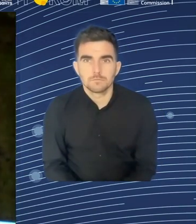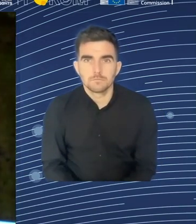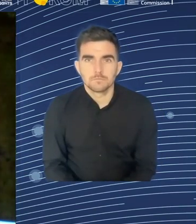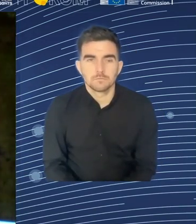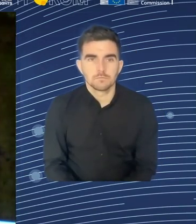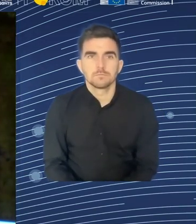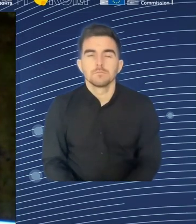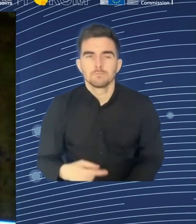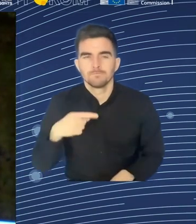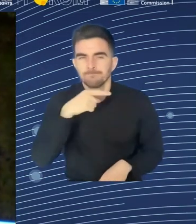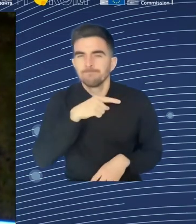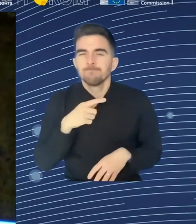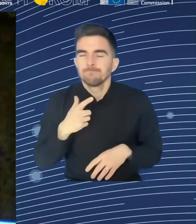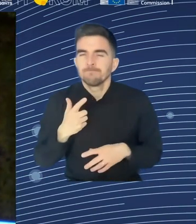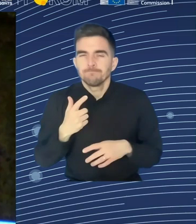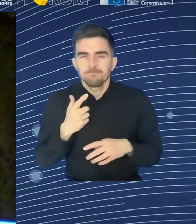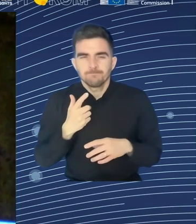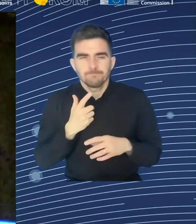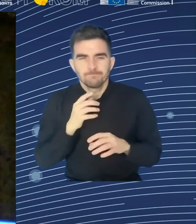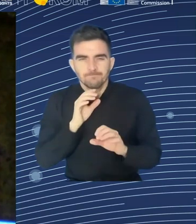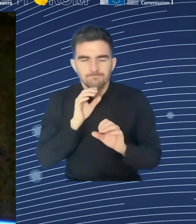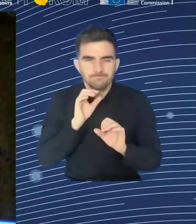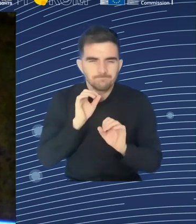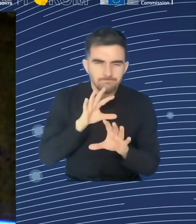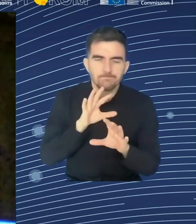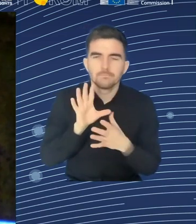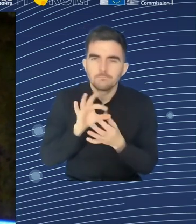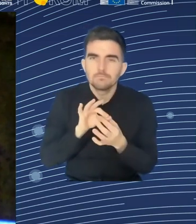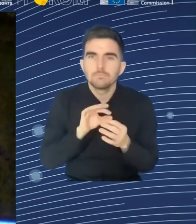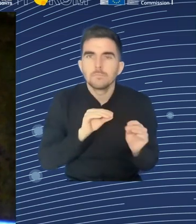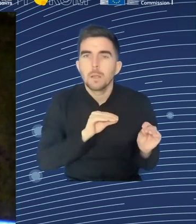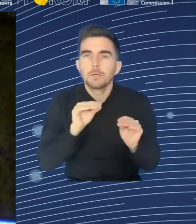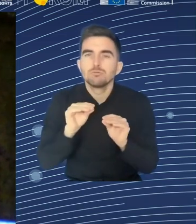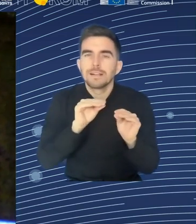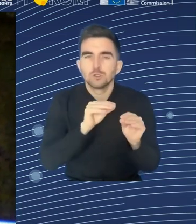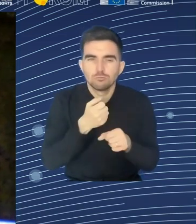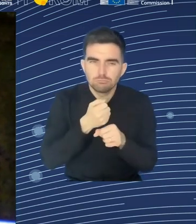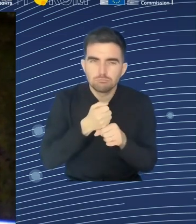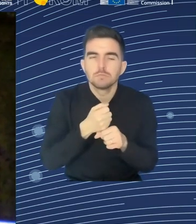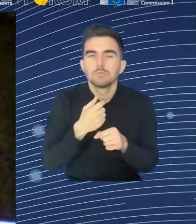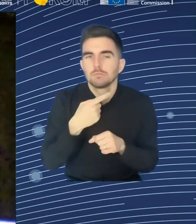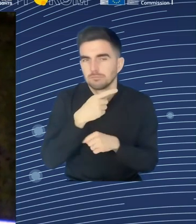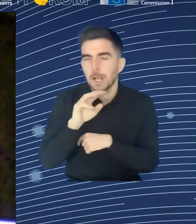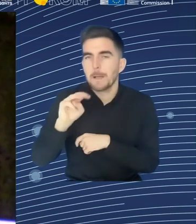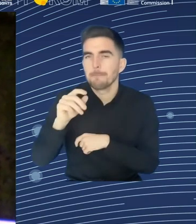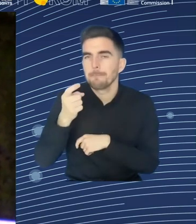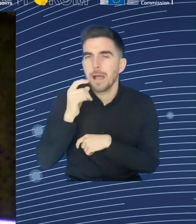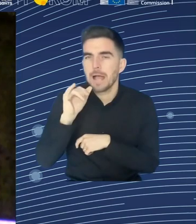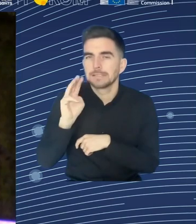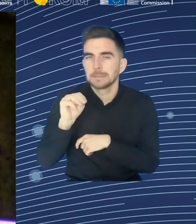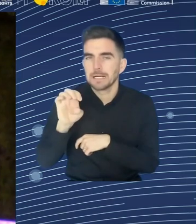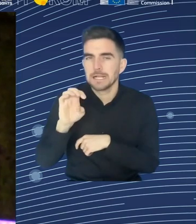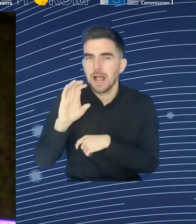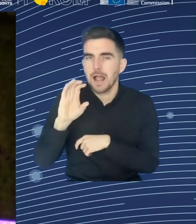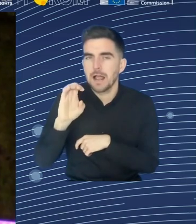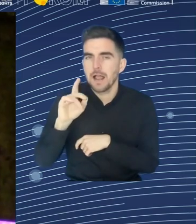and I wanted to say there I think there's also a gender dimension. Also as part of my work in the context of